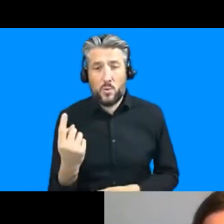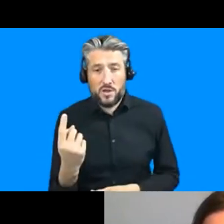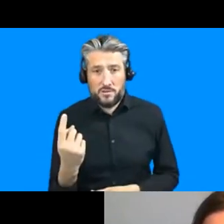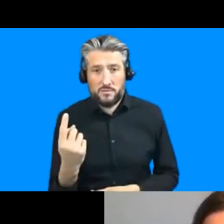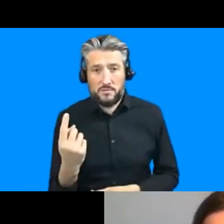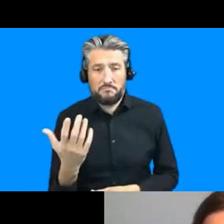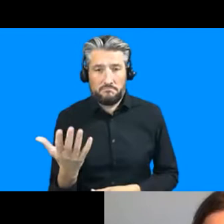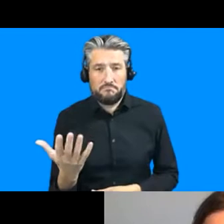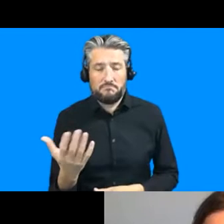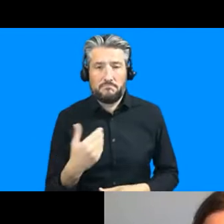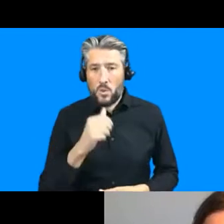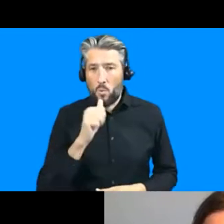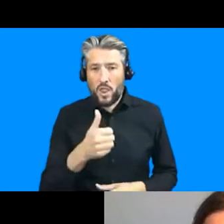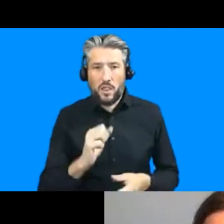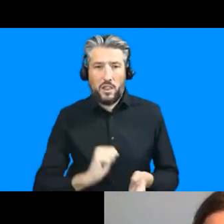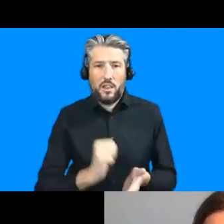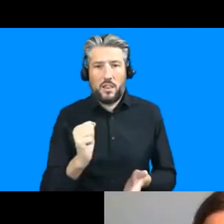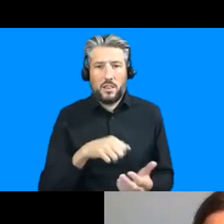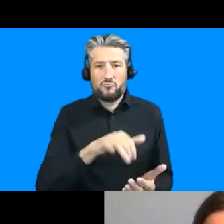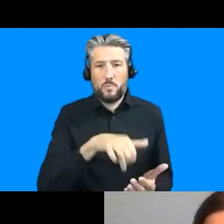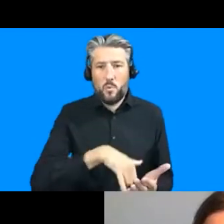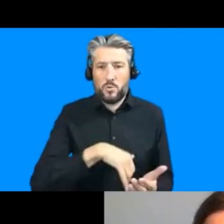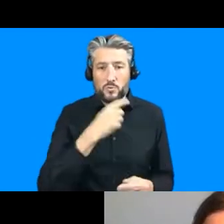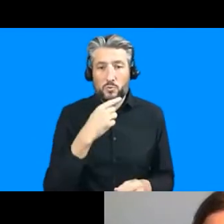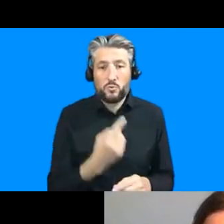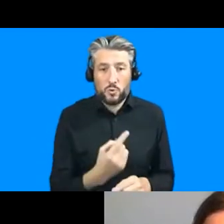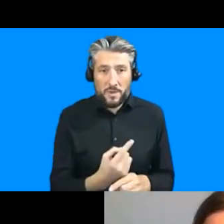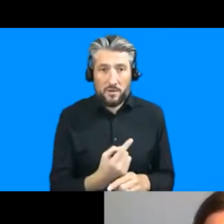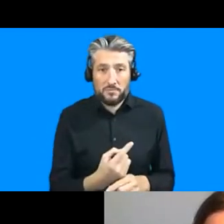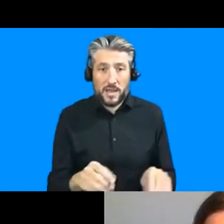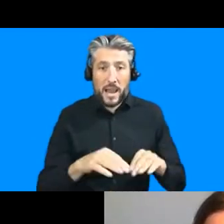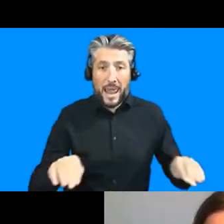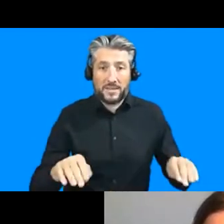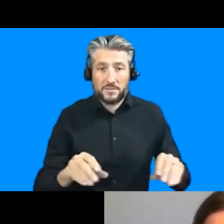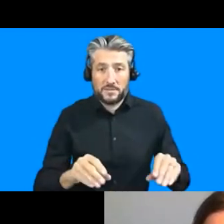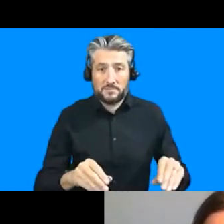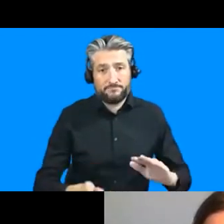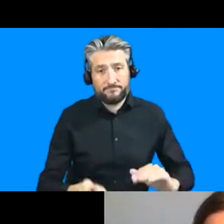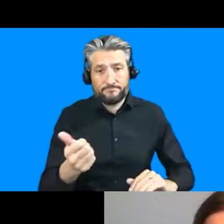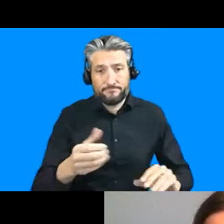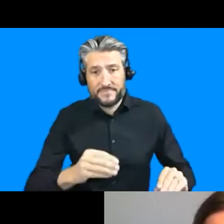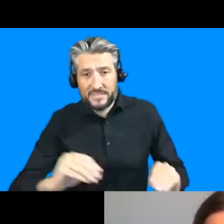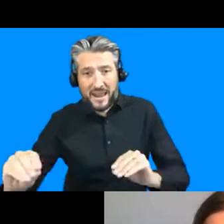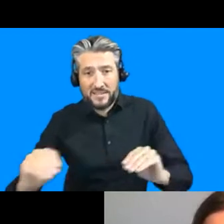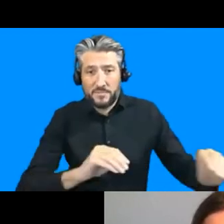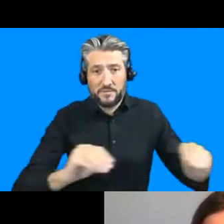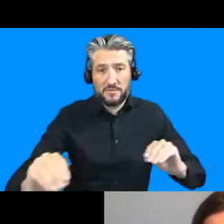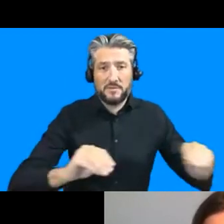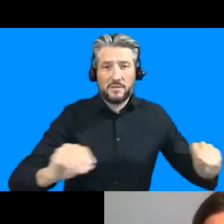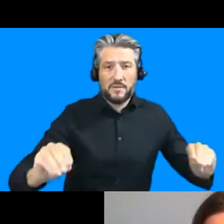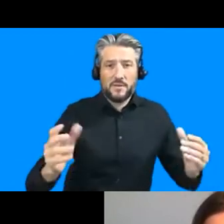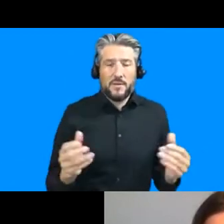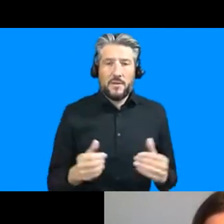lab will put out on online displacements in urban pakistan so so a lot of the details on uh sort of the